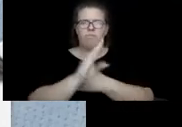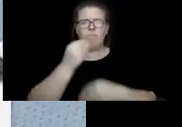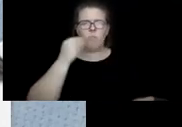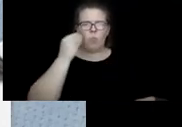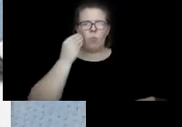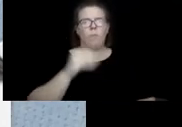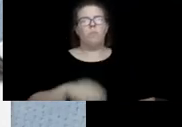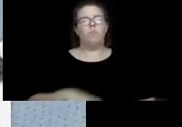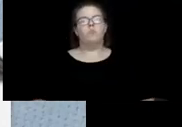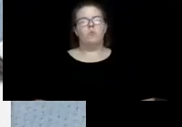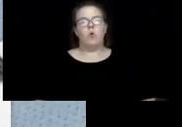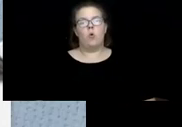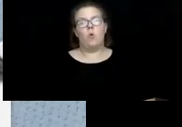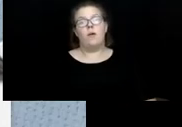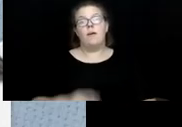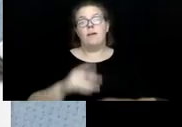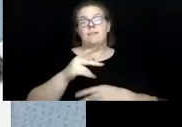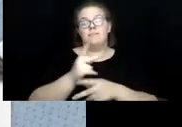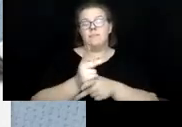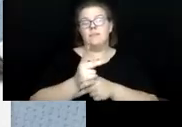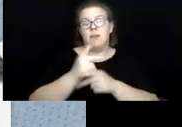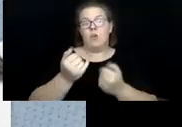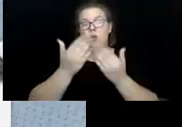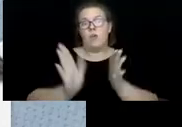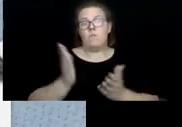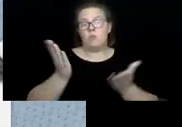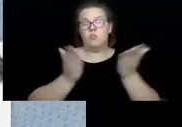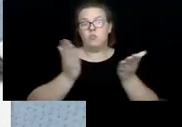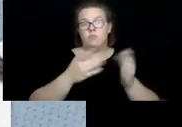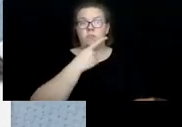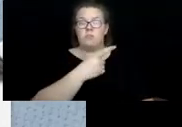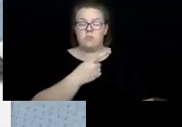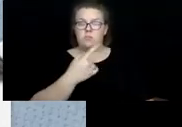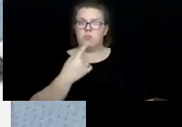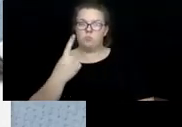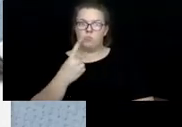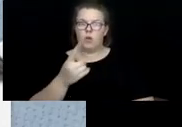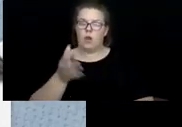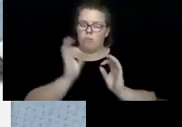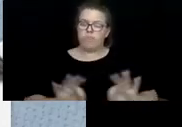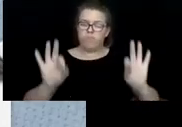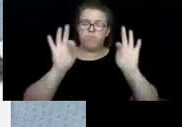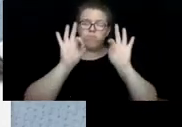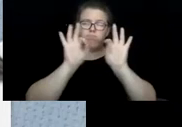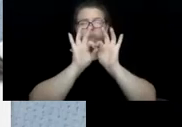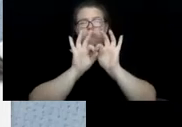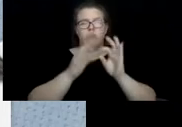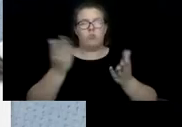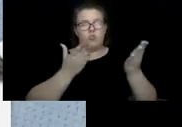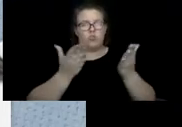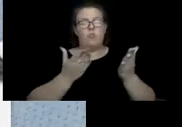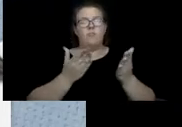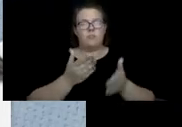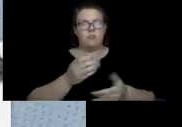is really one, at least in my view, one of, one of our core services that was, that was pretty impacted by, by the